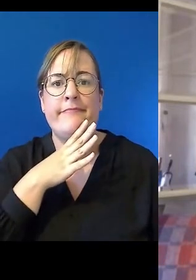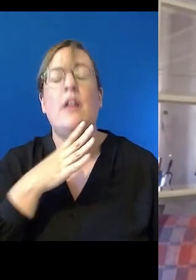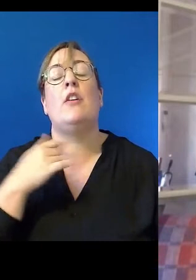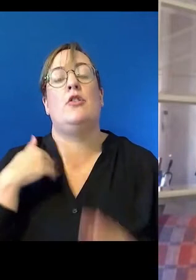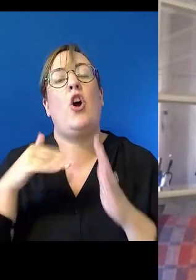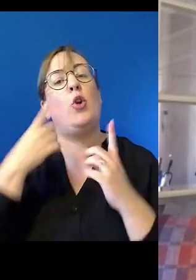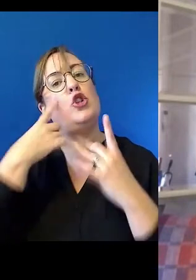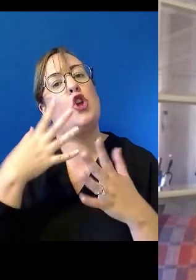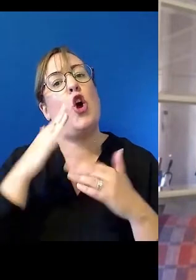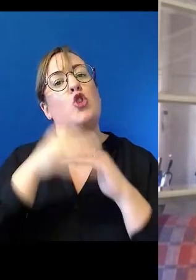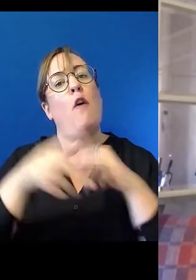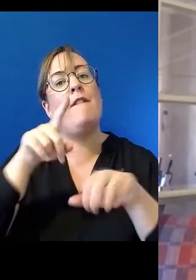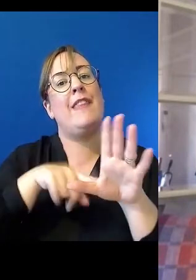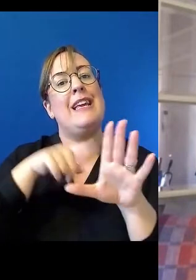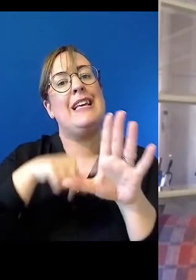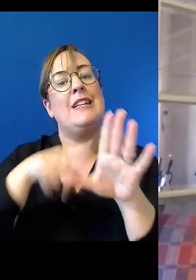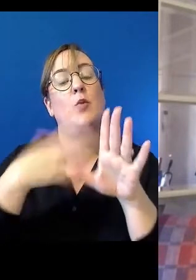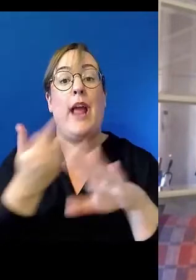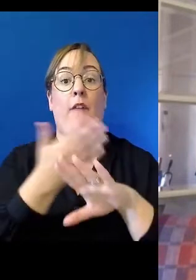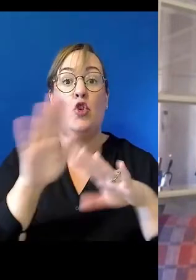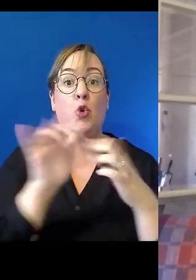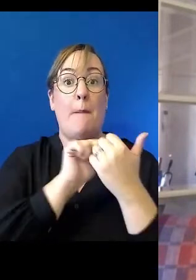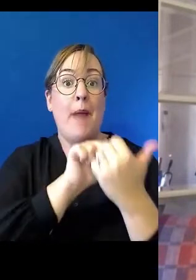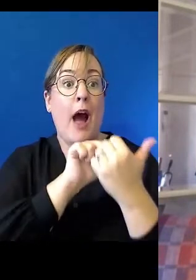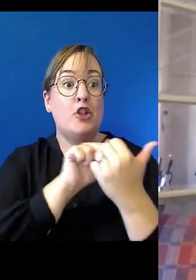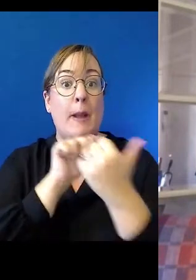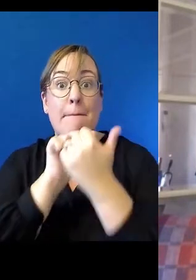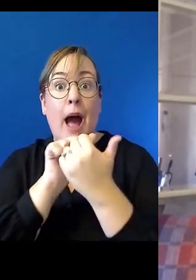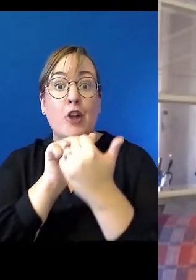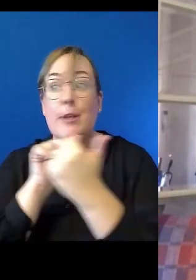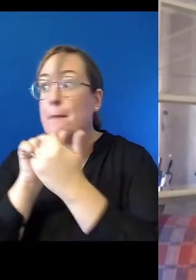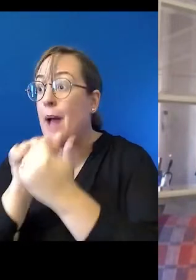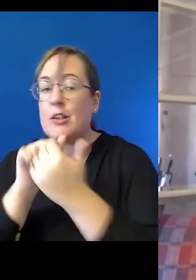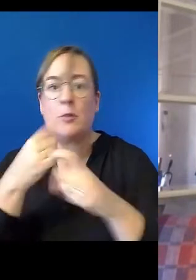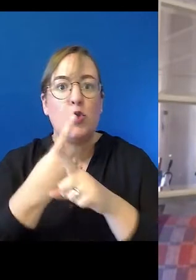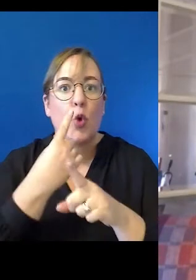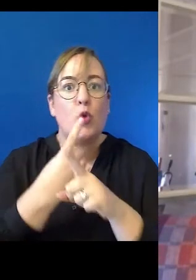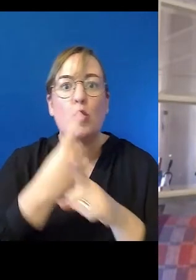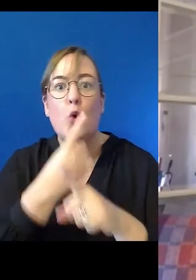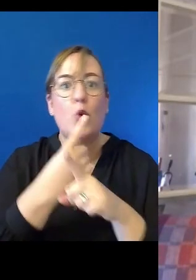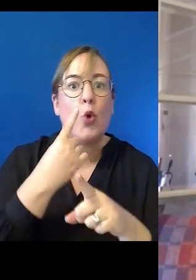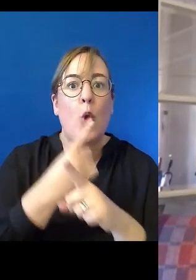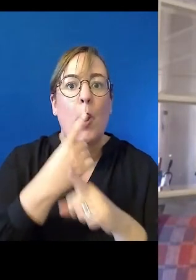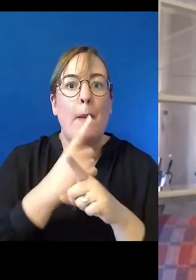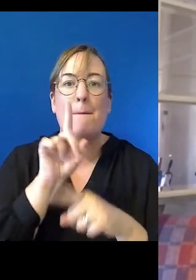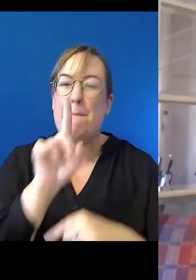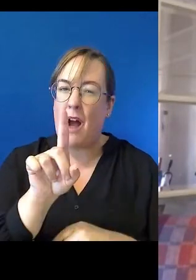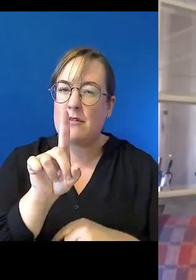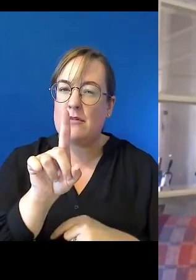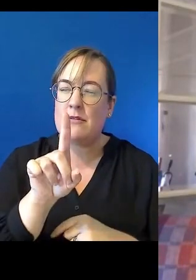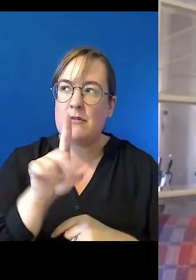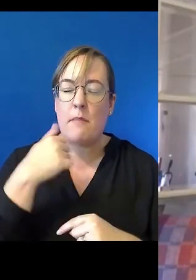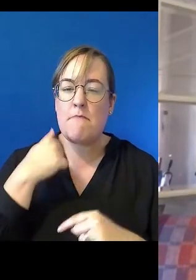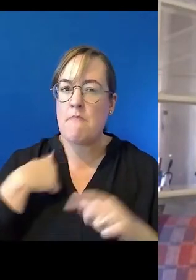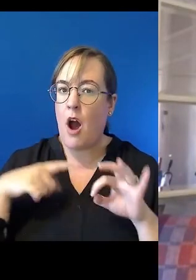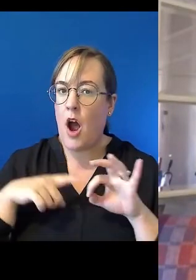years, we get all these new partnerships and all this discussion about partnerships. But really, I question as to